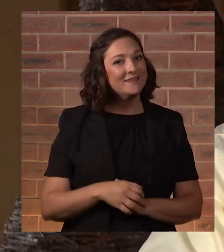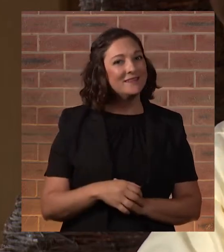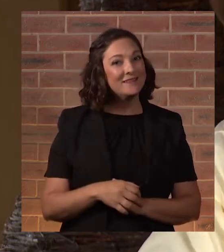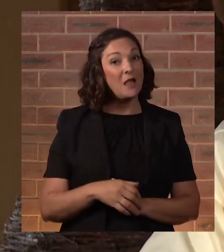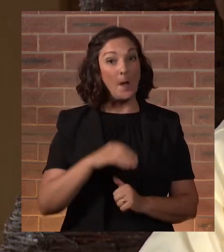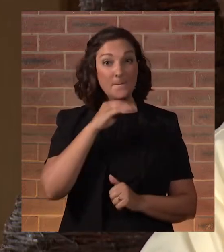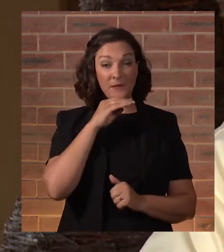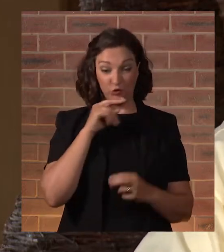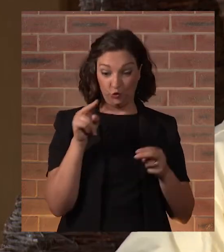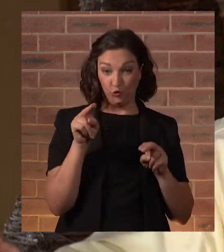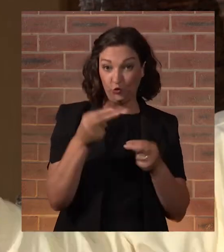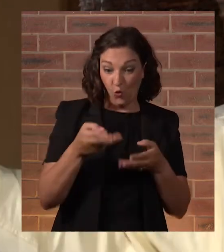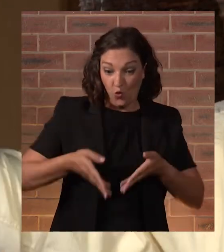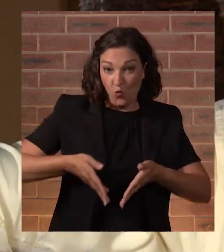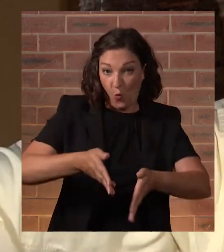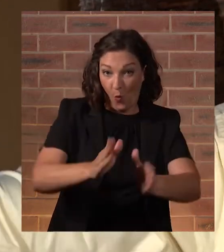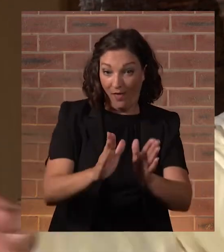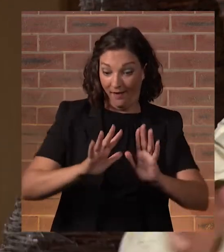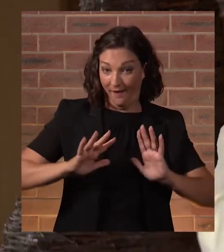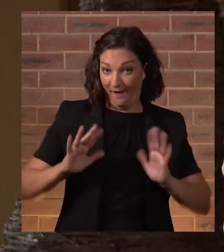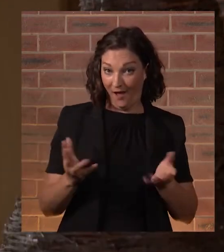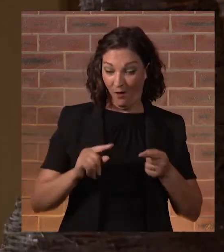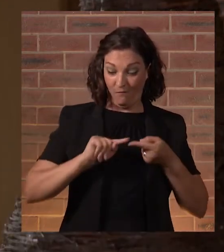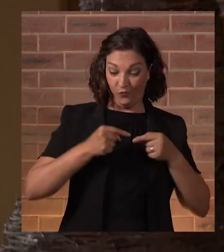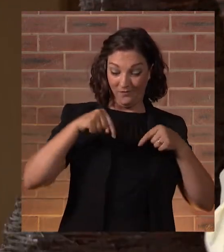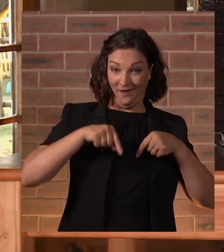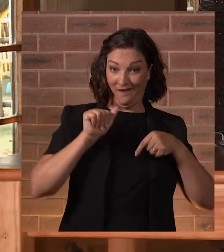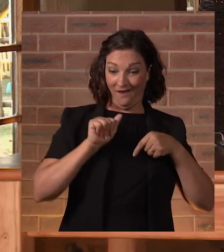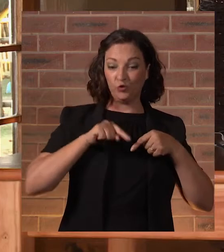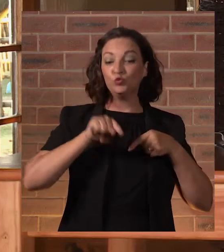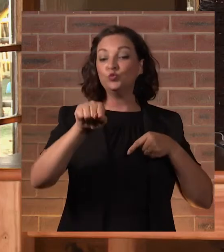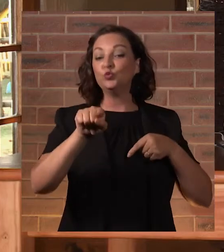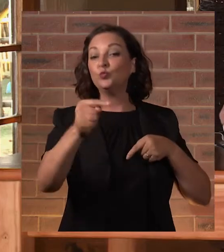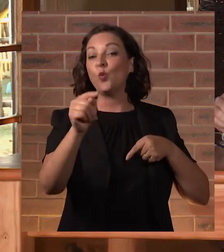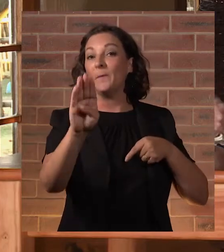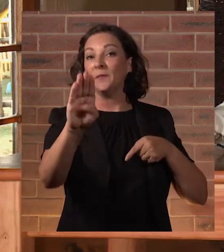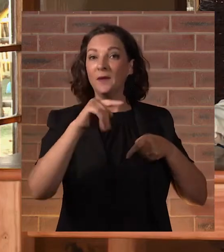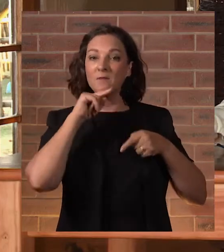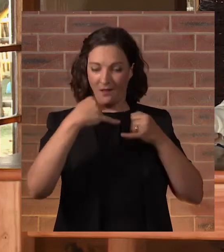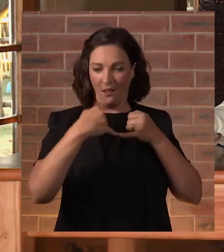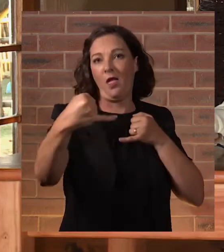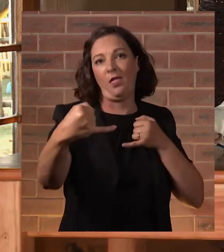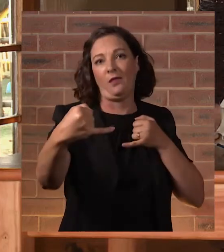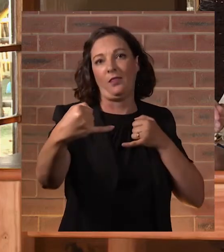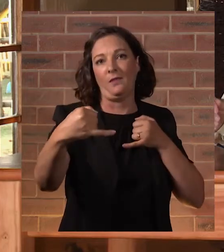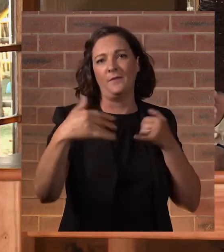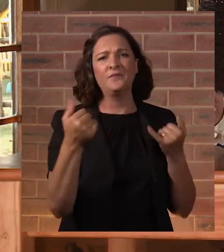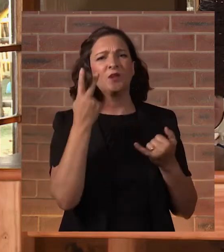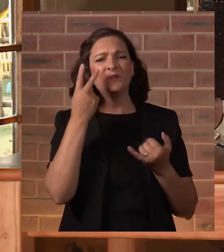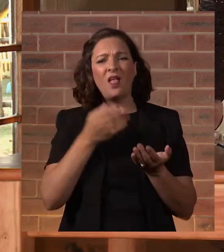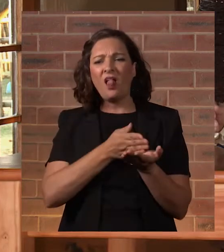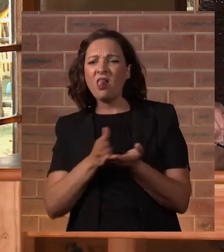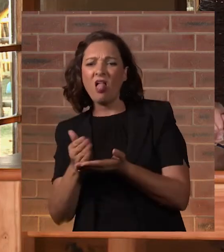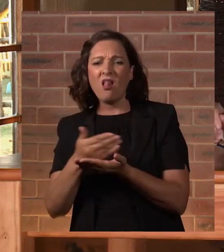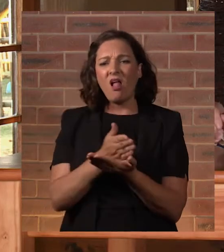The shortest distance between two points is a straight line. You see, if we look at a